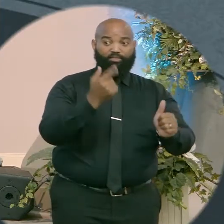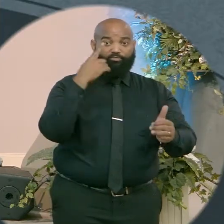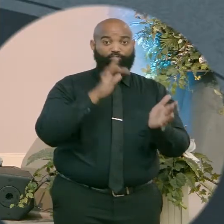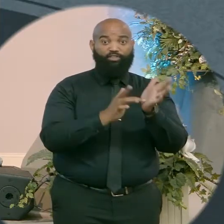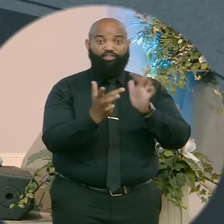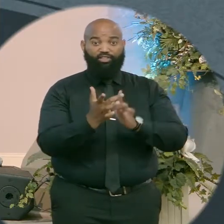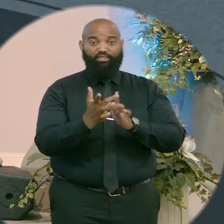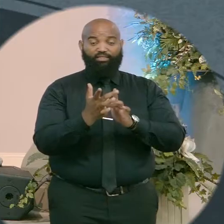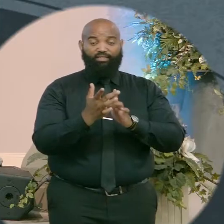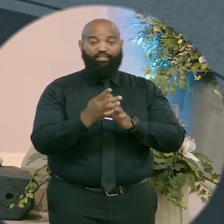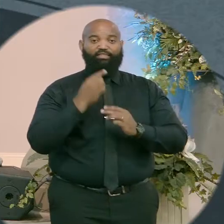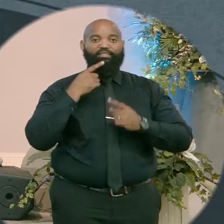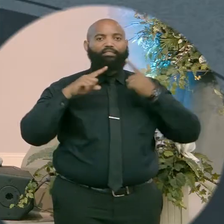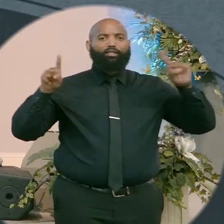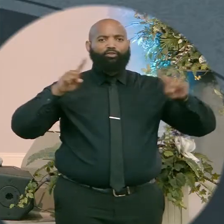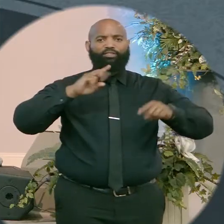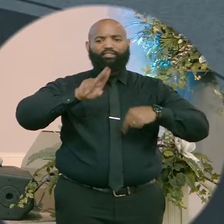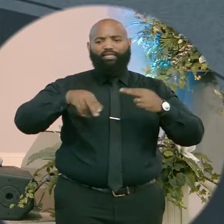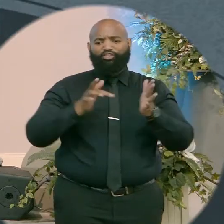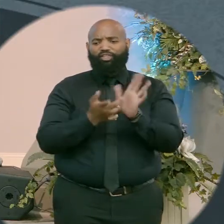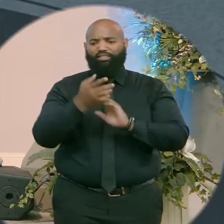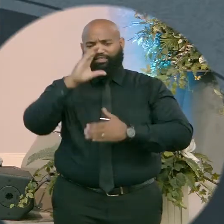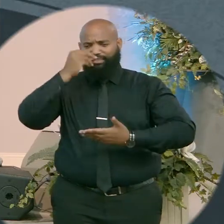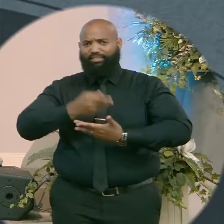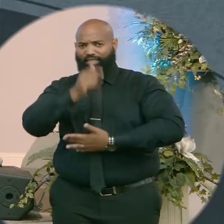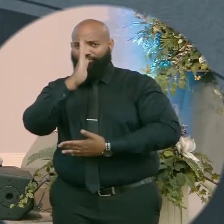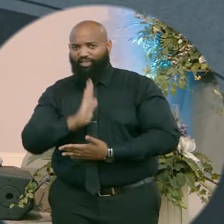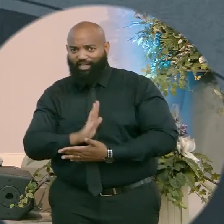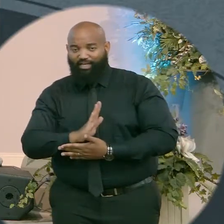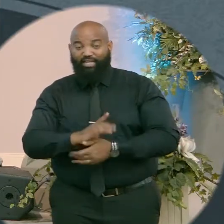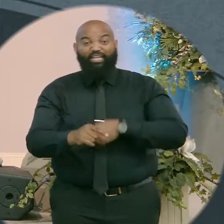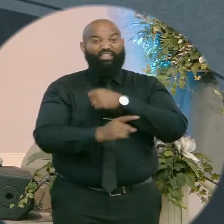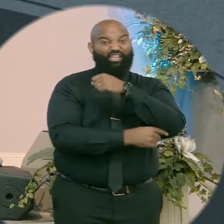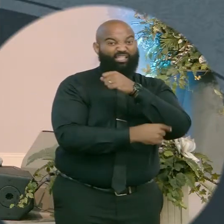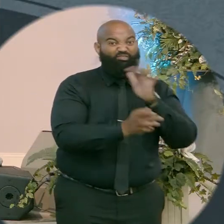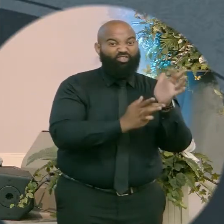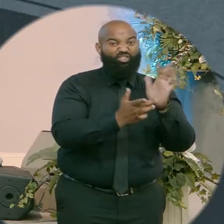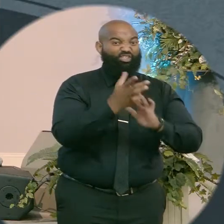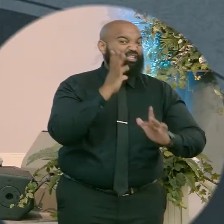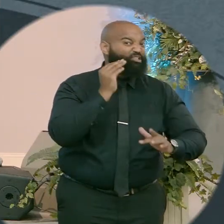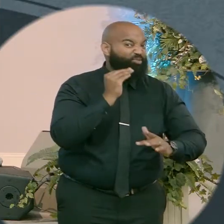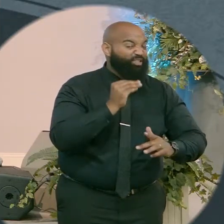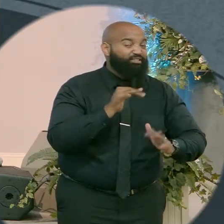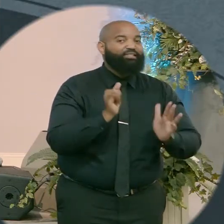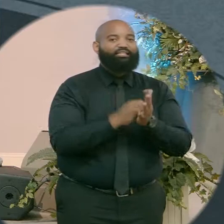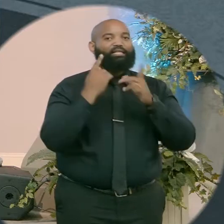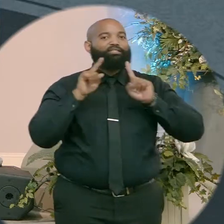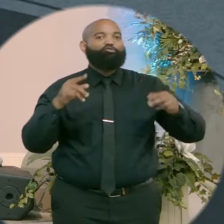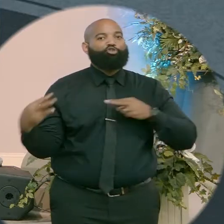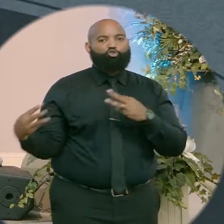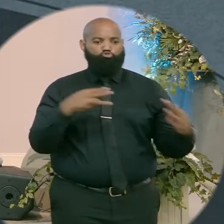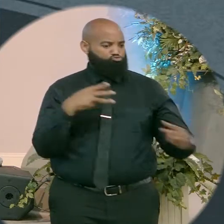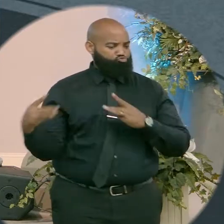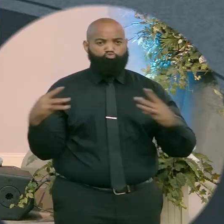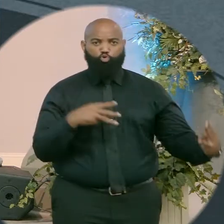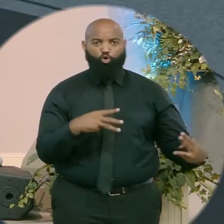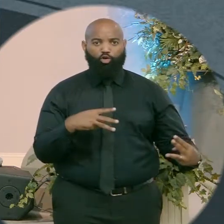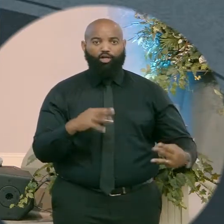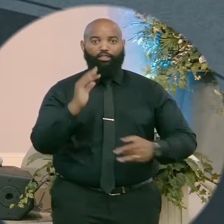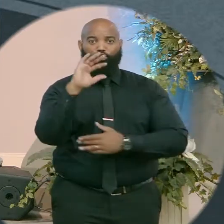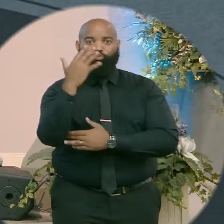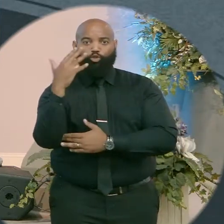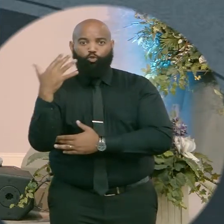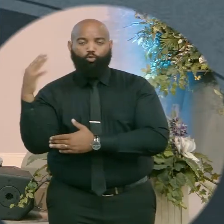declaration of sonship. The temptation of Jesus was the declaration of war. The wilderness test for Jesus was a declaration